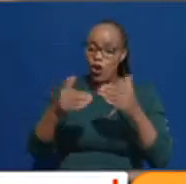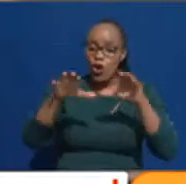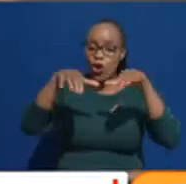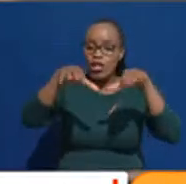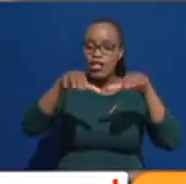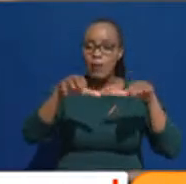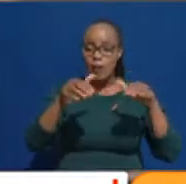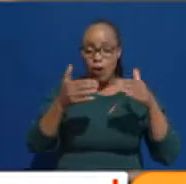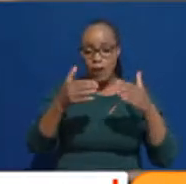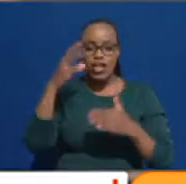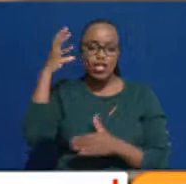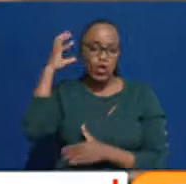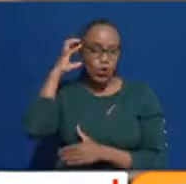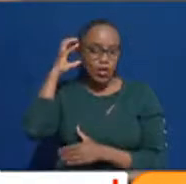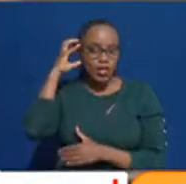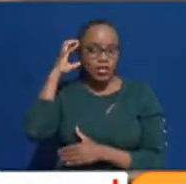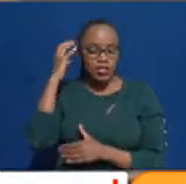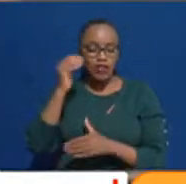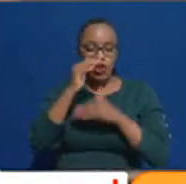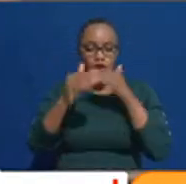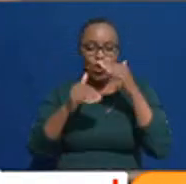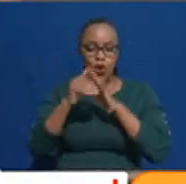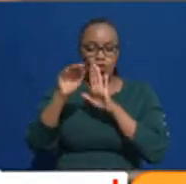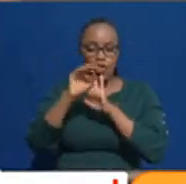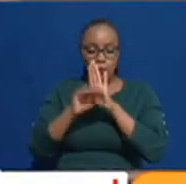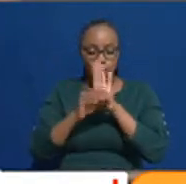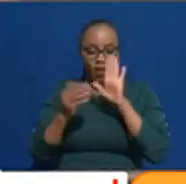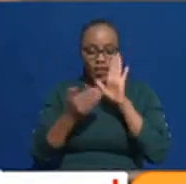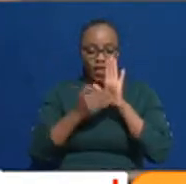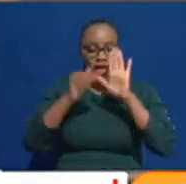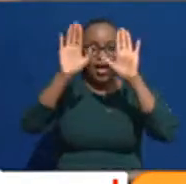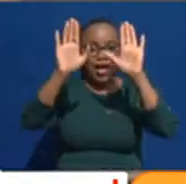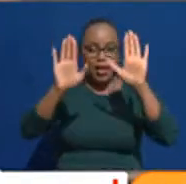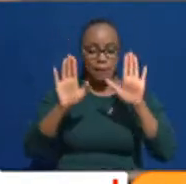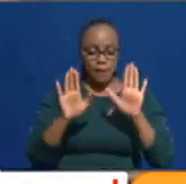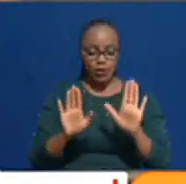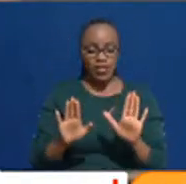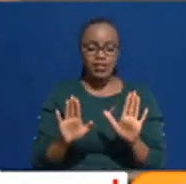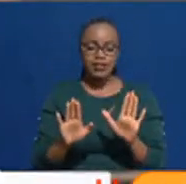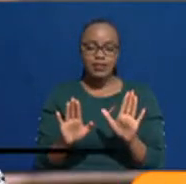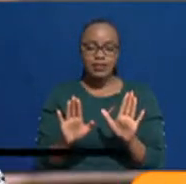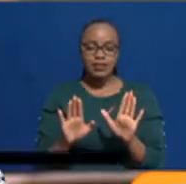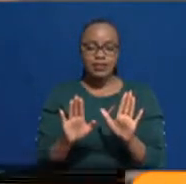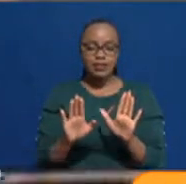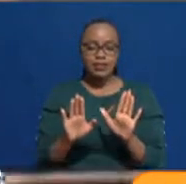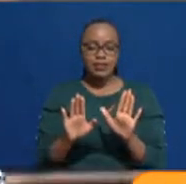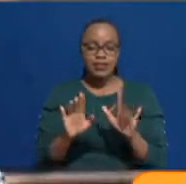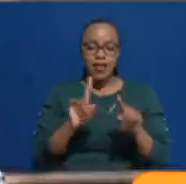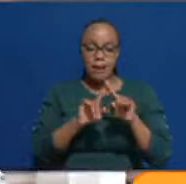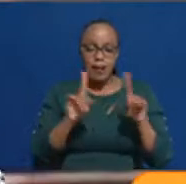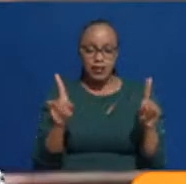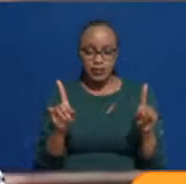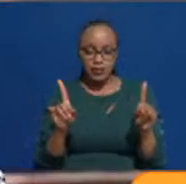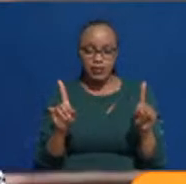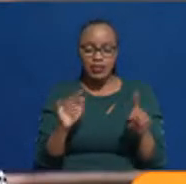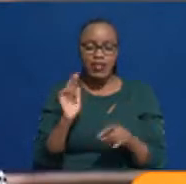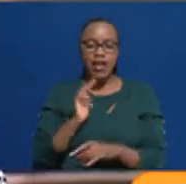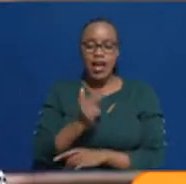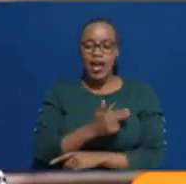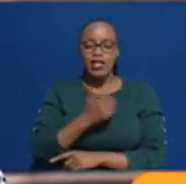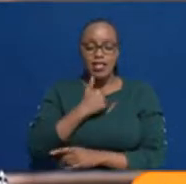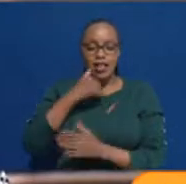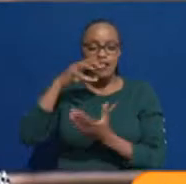colleges. All programs are important. But we have